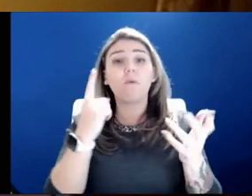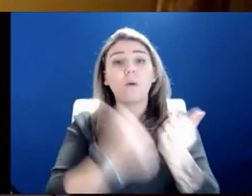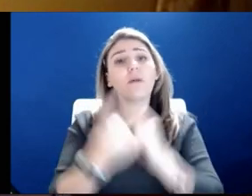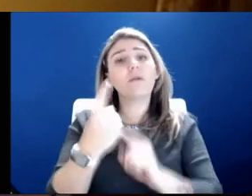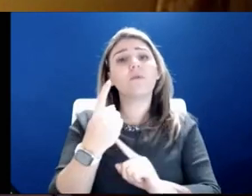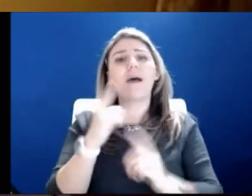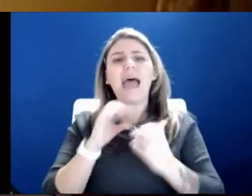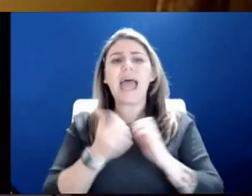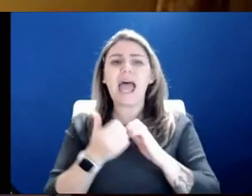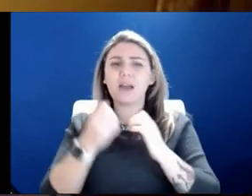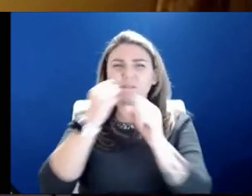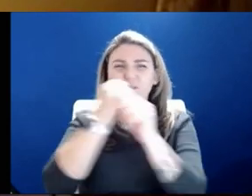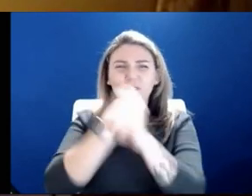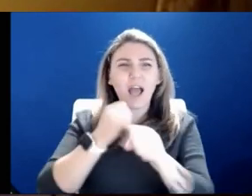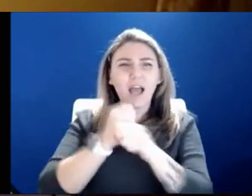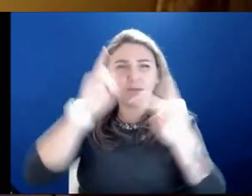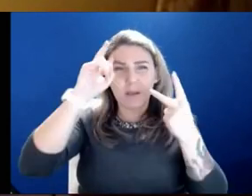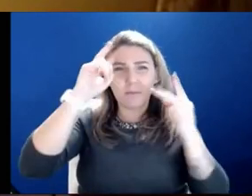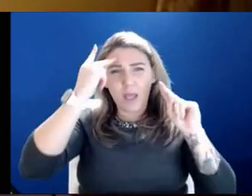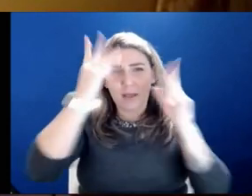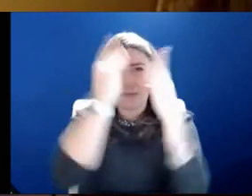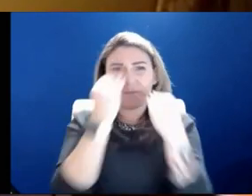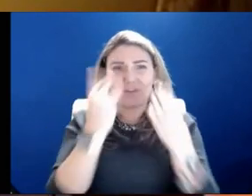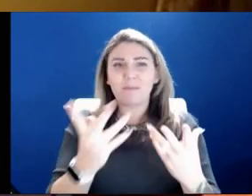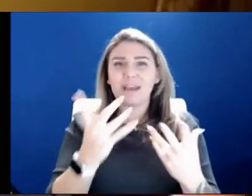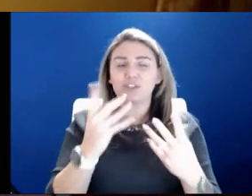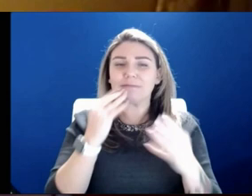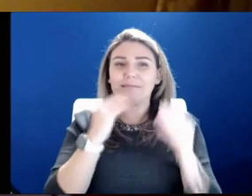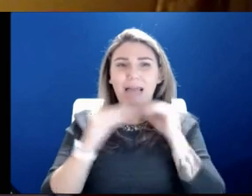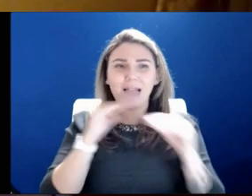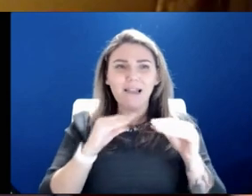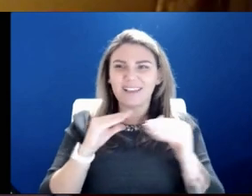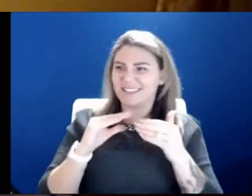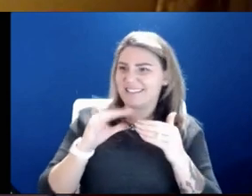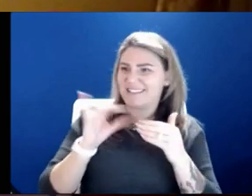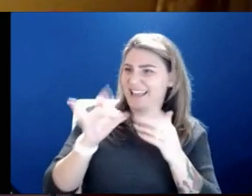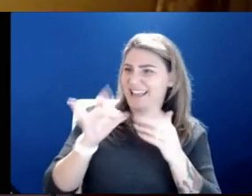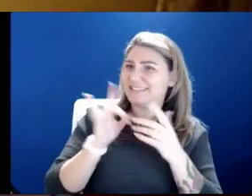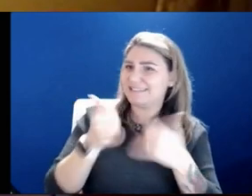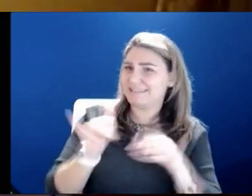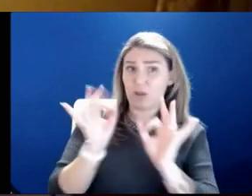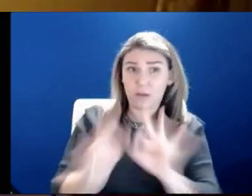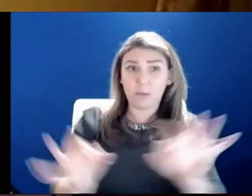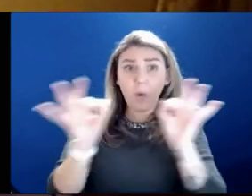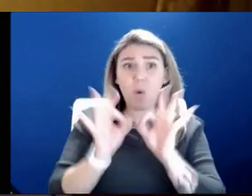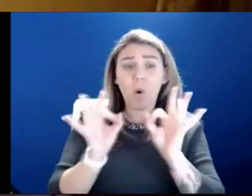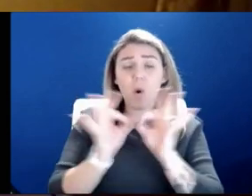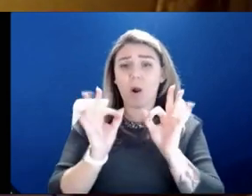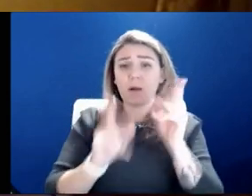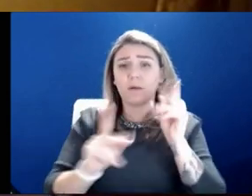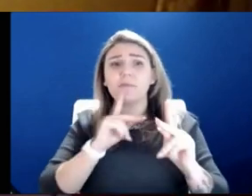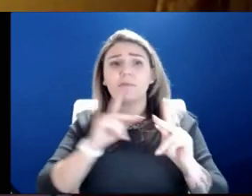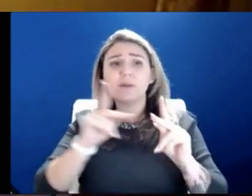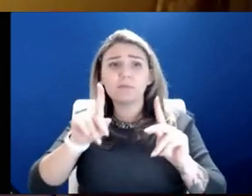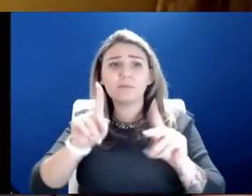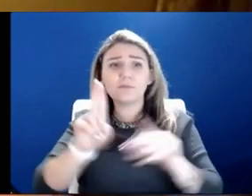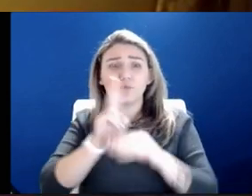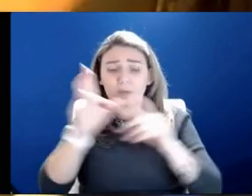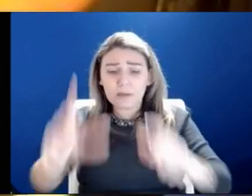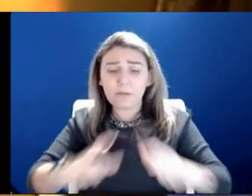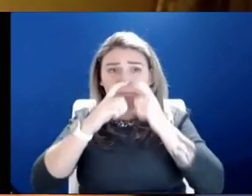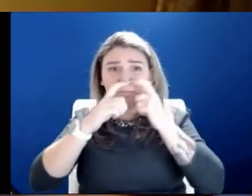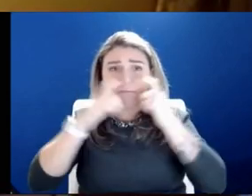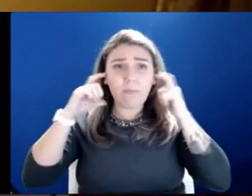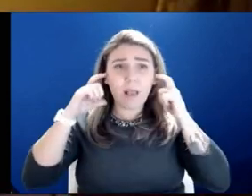do we fight misinformation? How do you get people to say this is still important? How do you get people to say that picking up a mask to wear it indoors